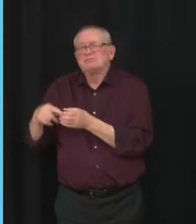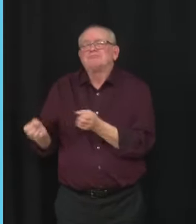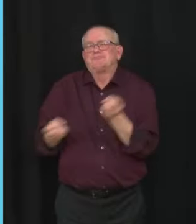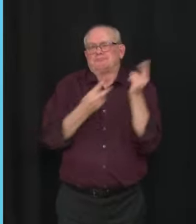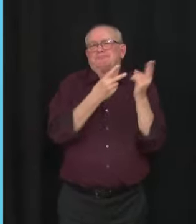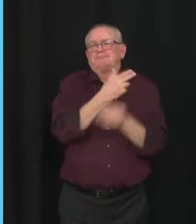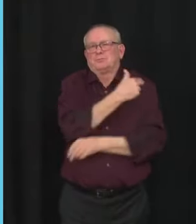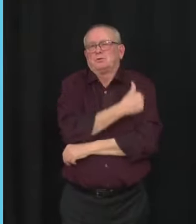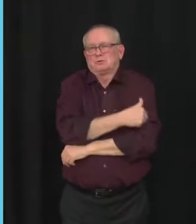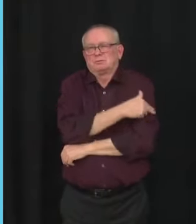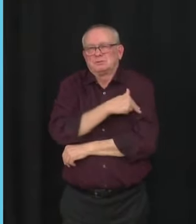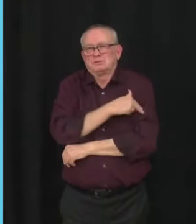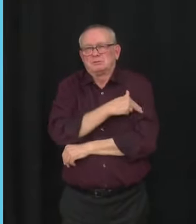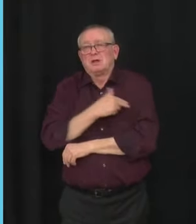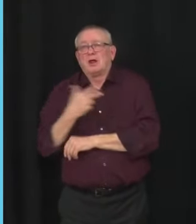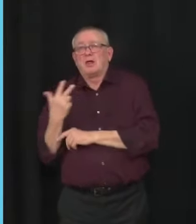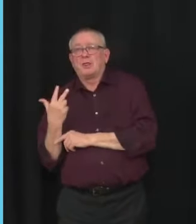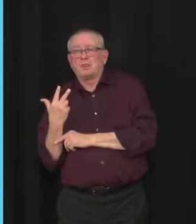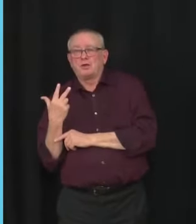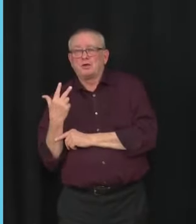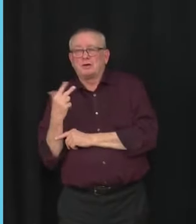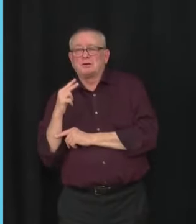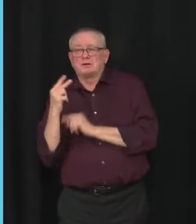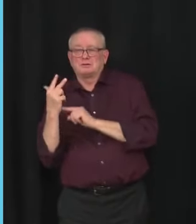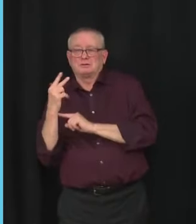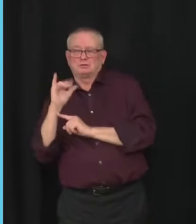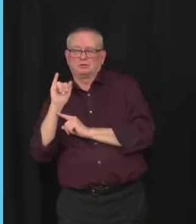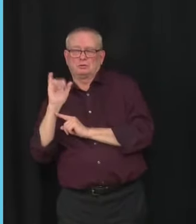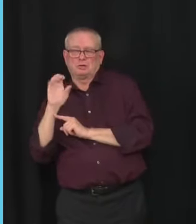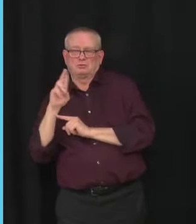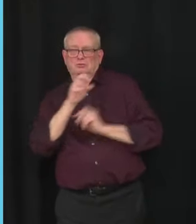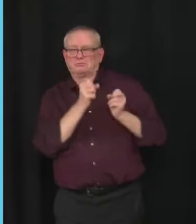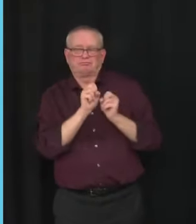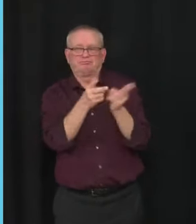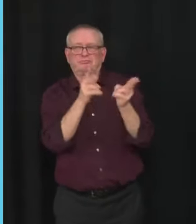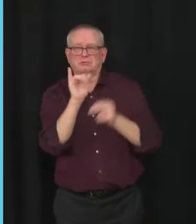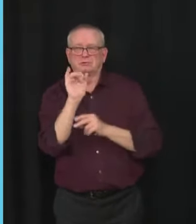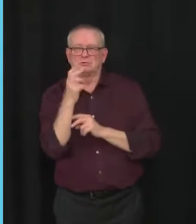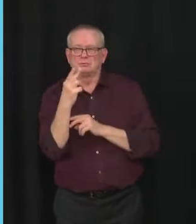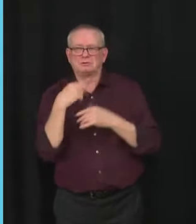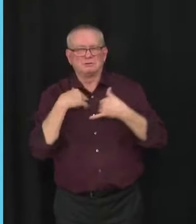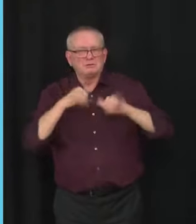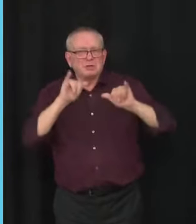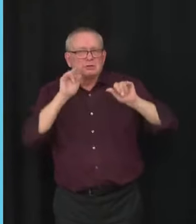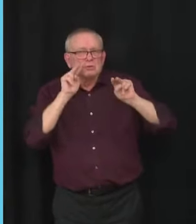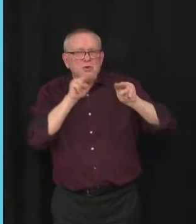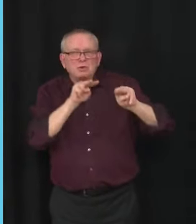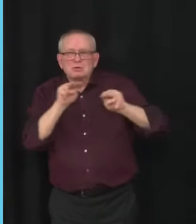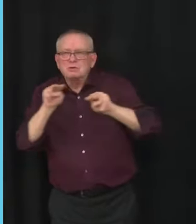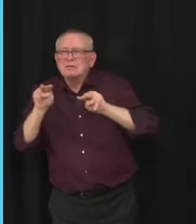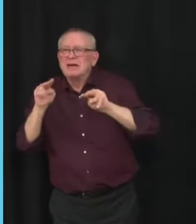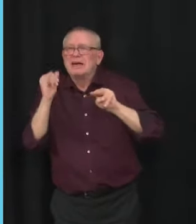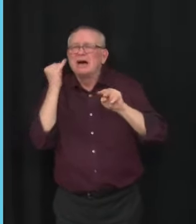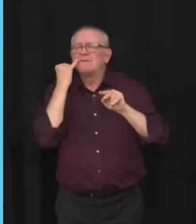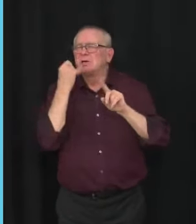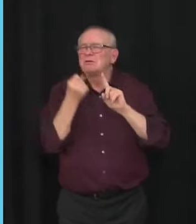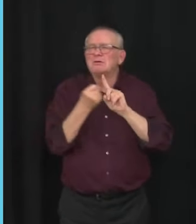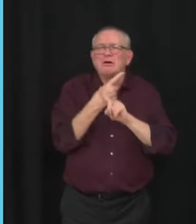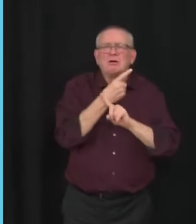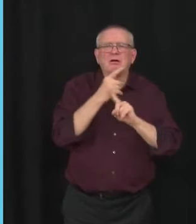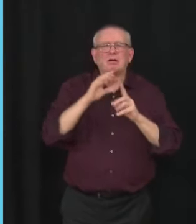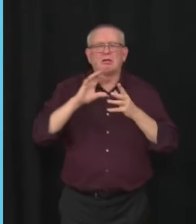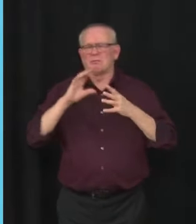with all COVID-19 vaccinations, we will carefully monitor the administration of doses in Alberta for any adverse events and will report those